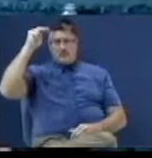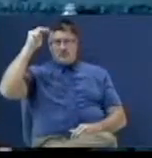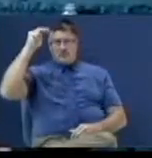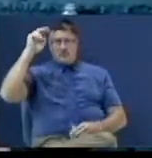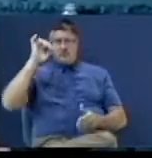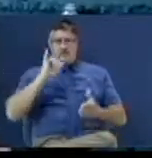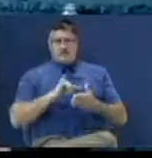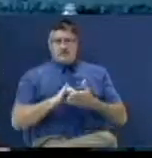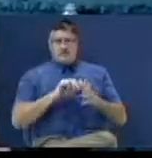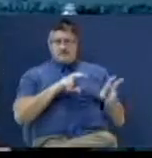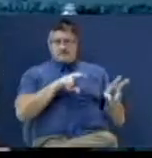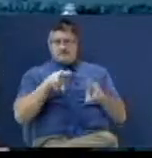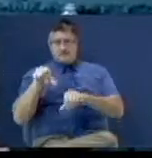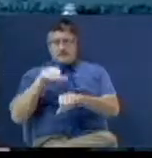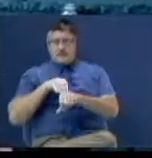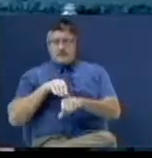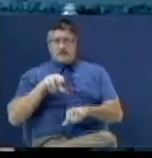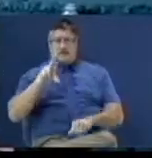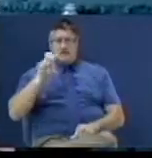to the United States of America.